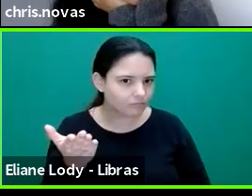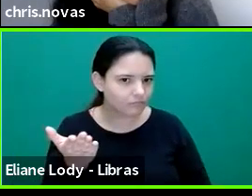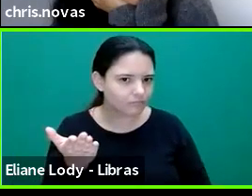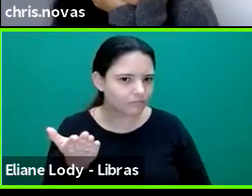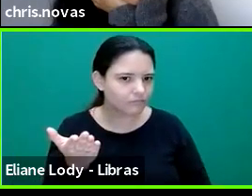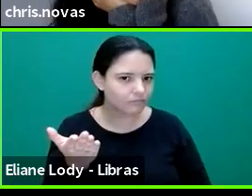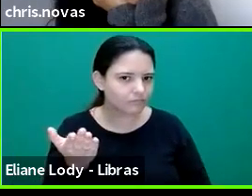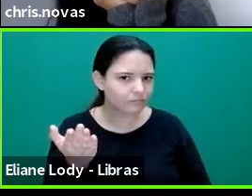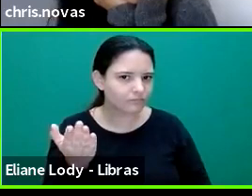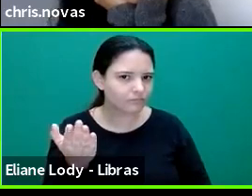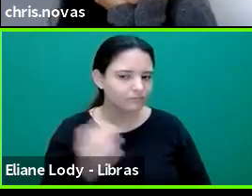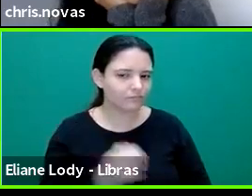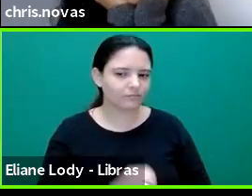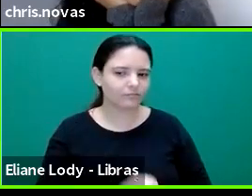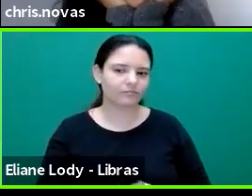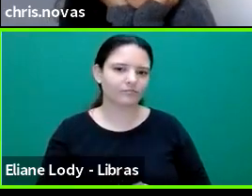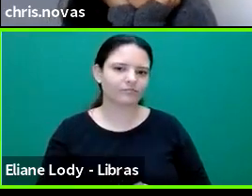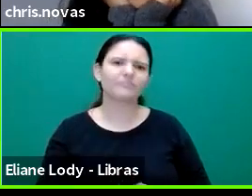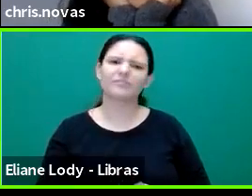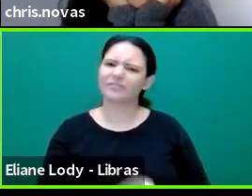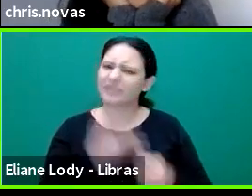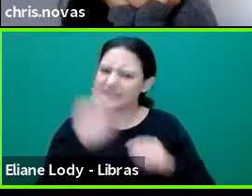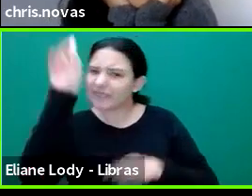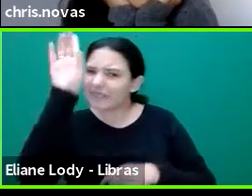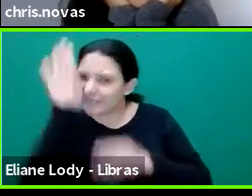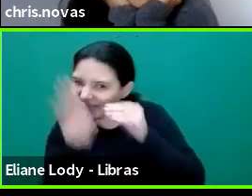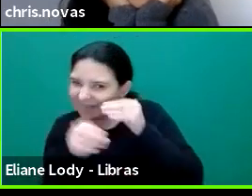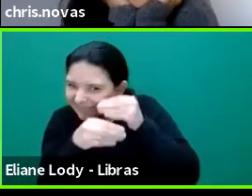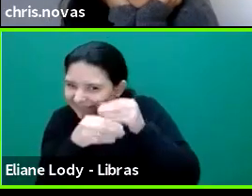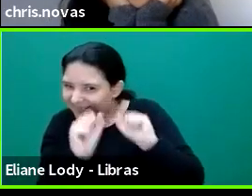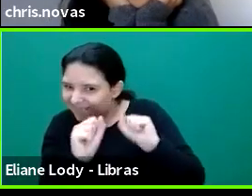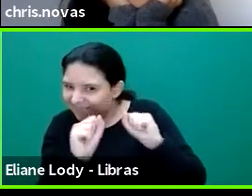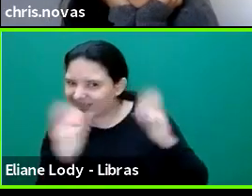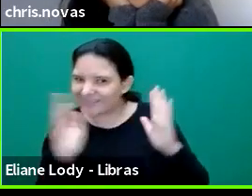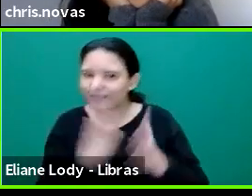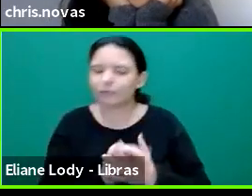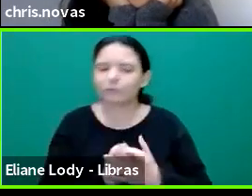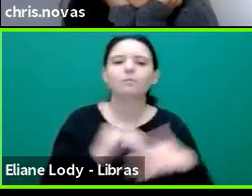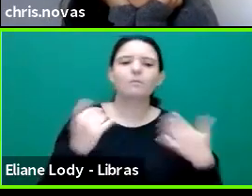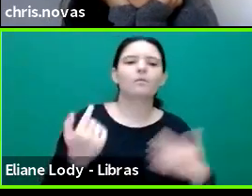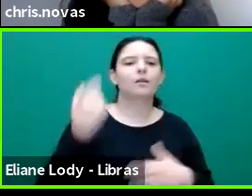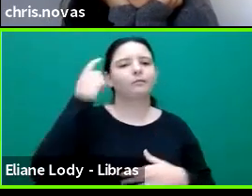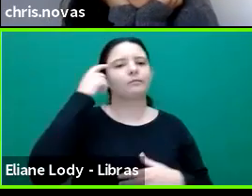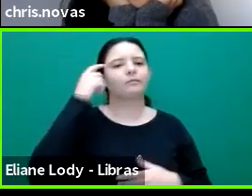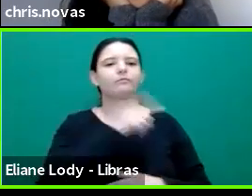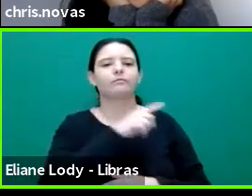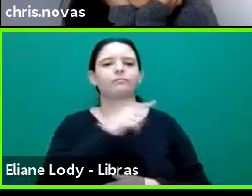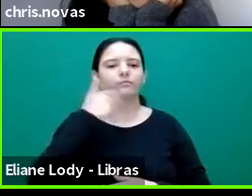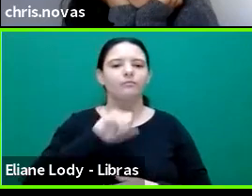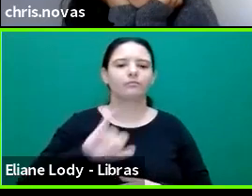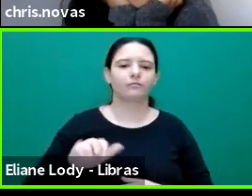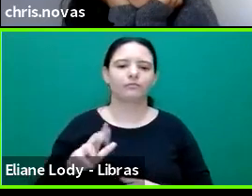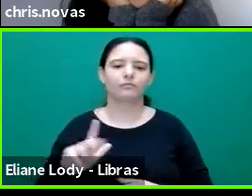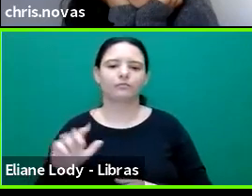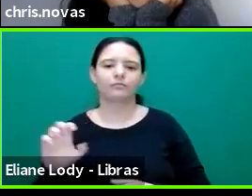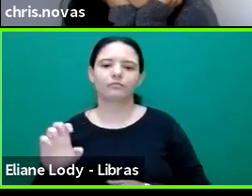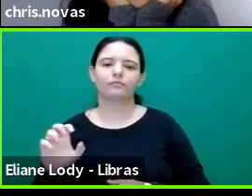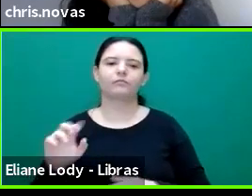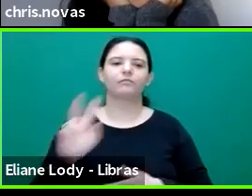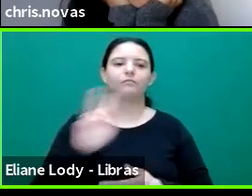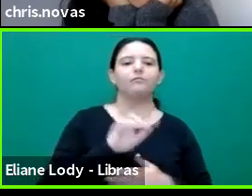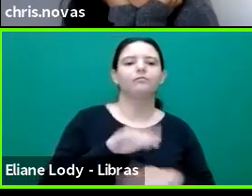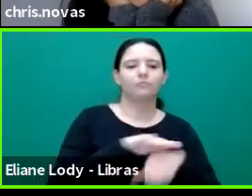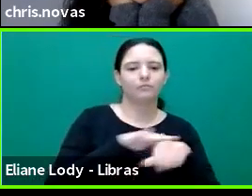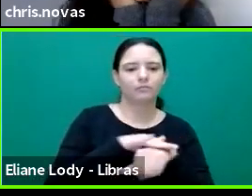Could I jump in for a second? I think picking up on Julie's point, this conversation about generalizability has become